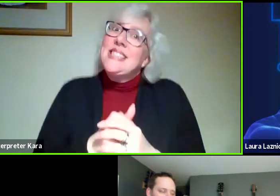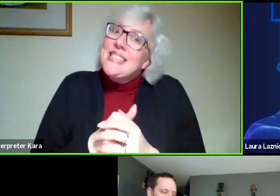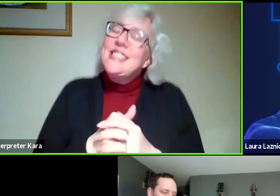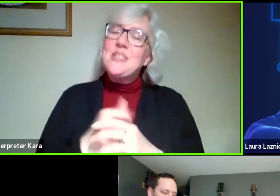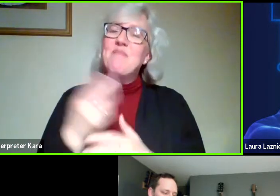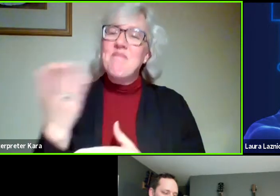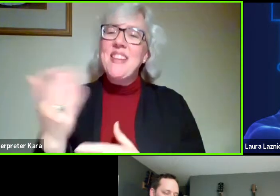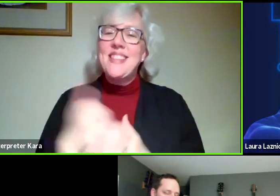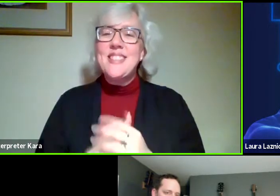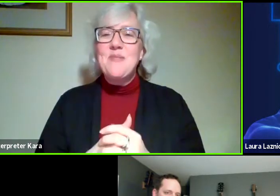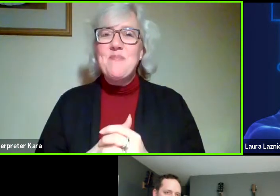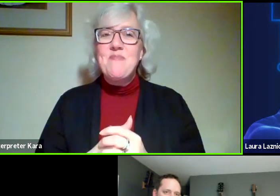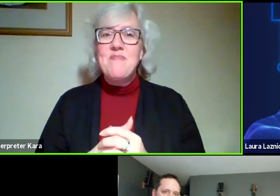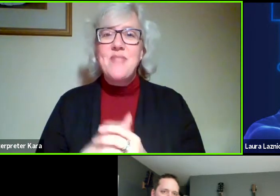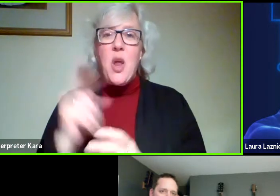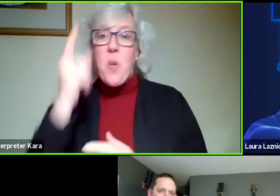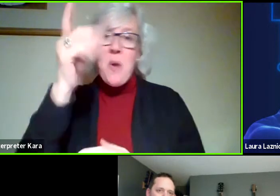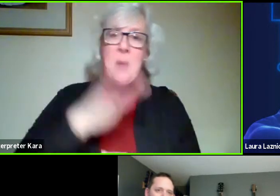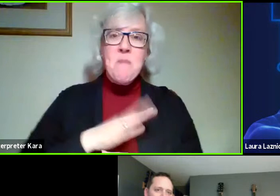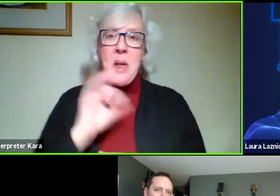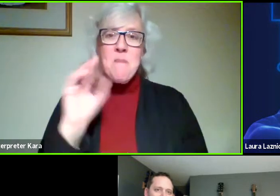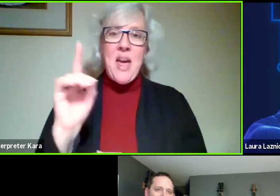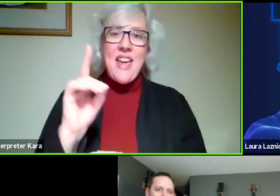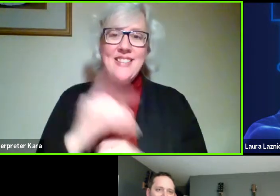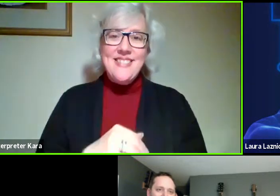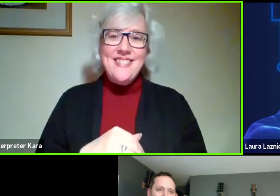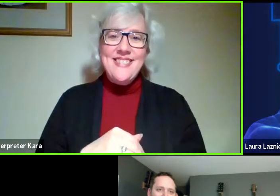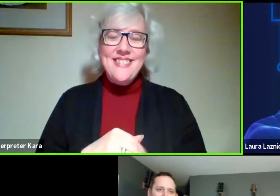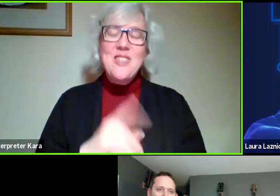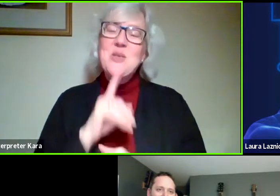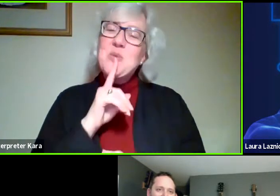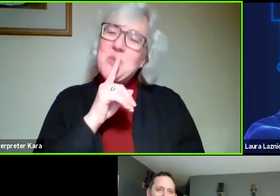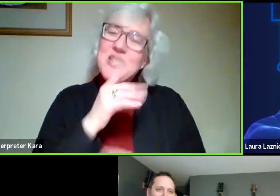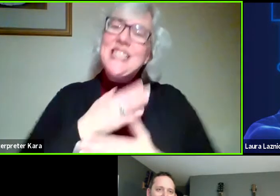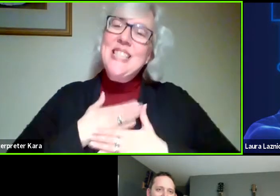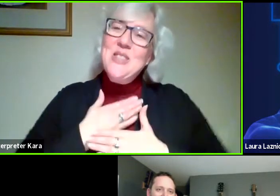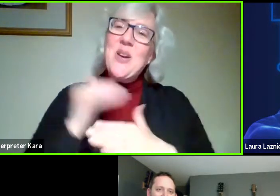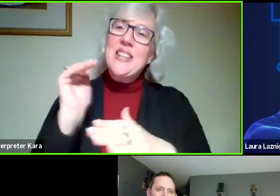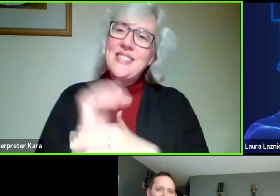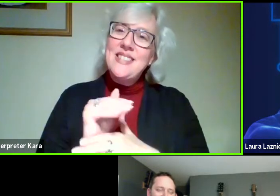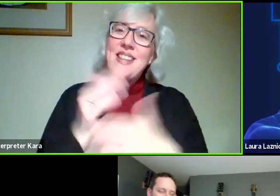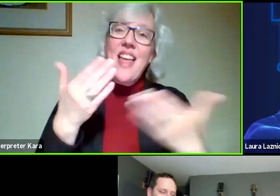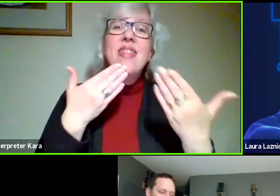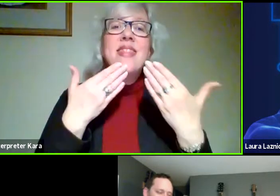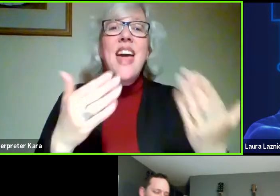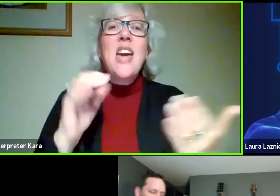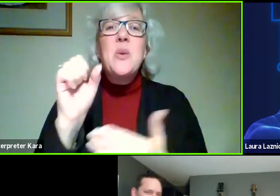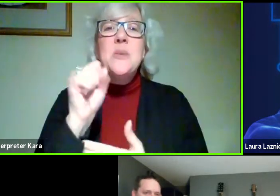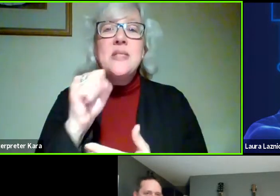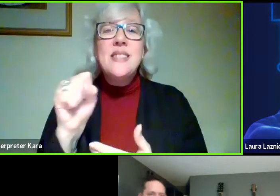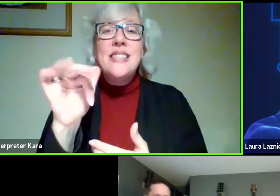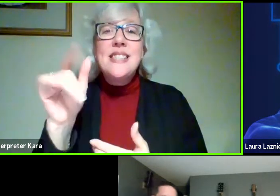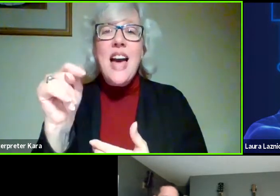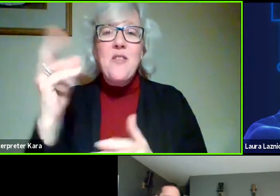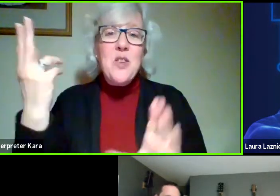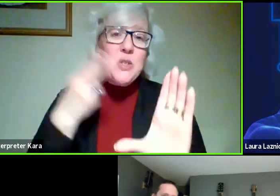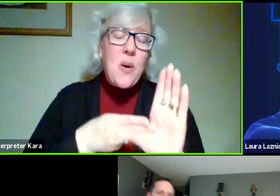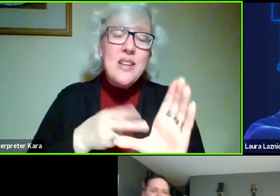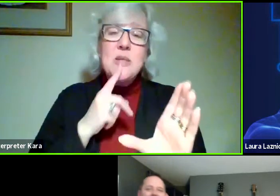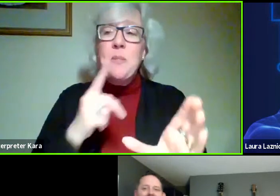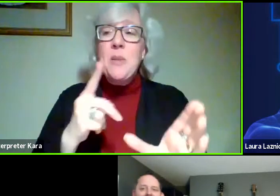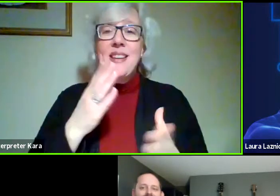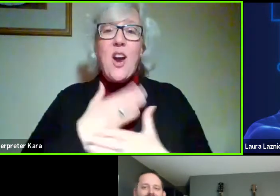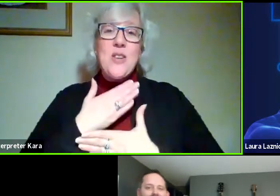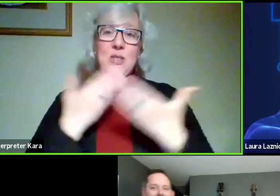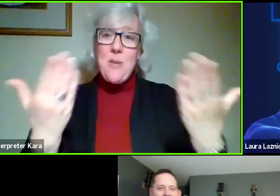a one man band that you will truly enjoy tonight. So thank you, Scott, for joining us and being our